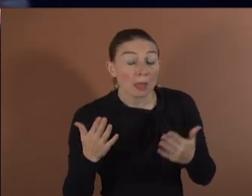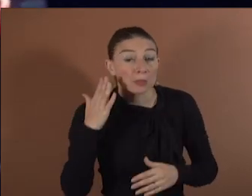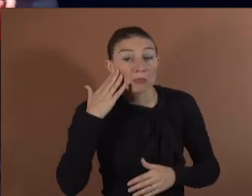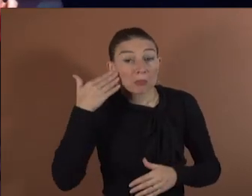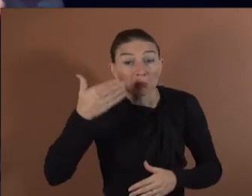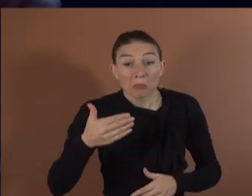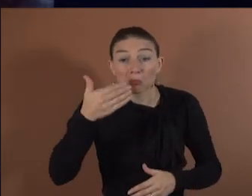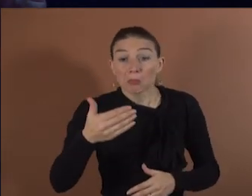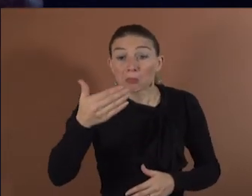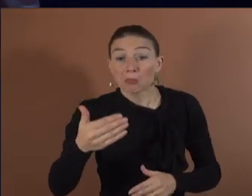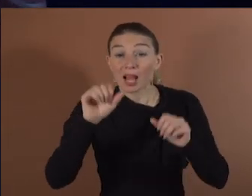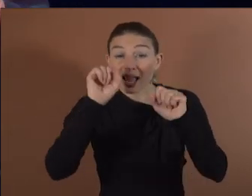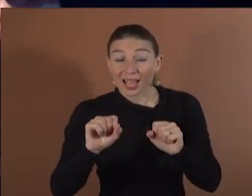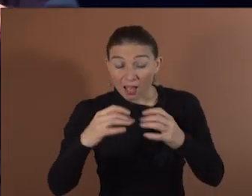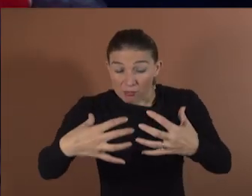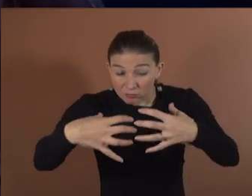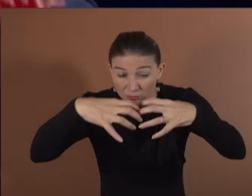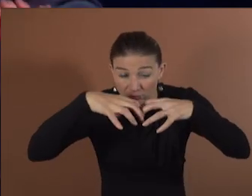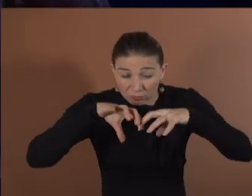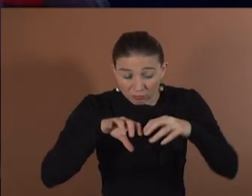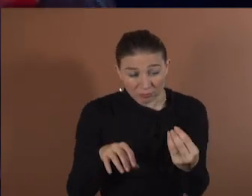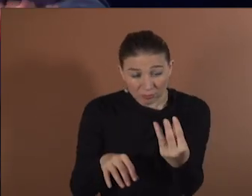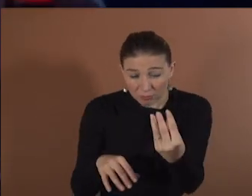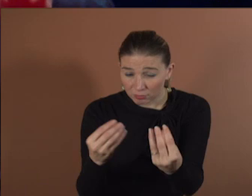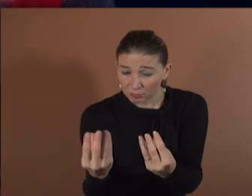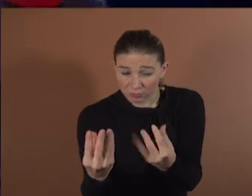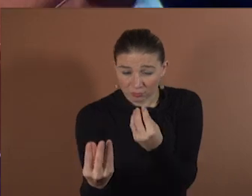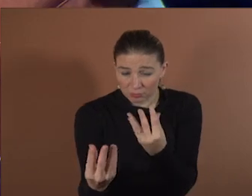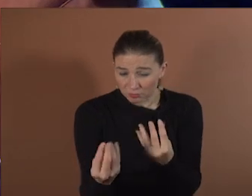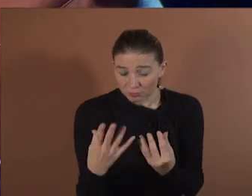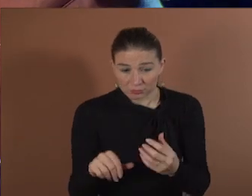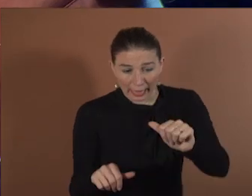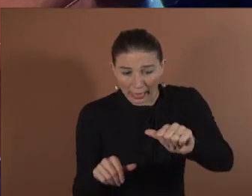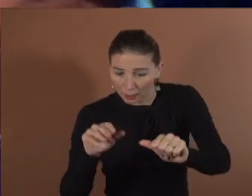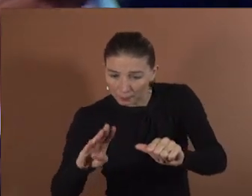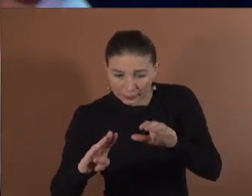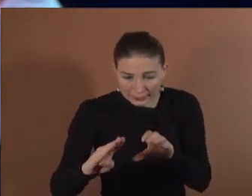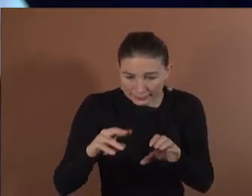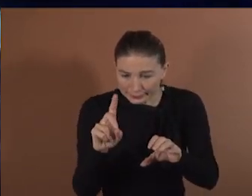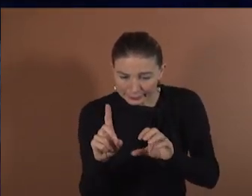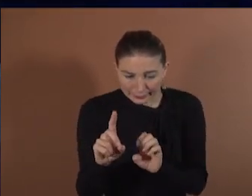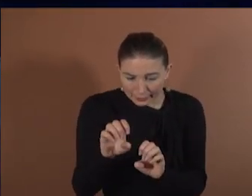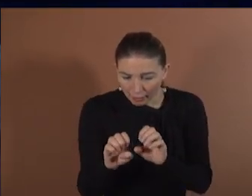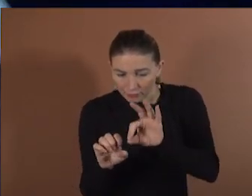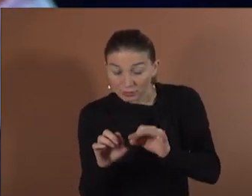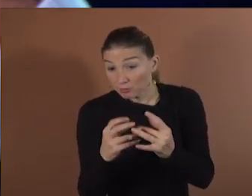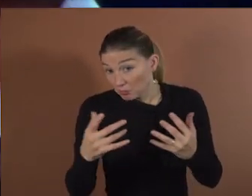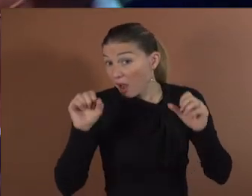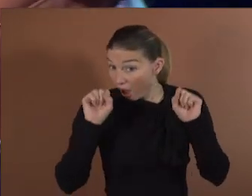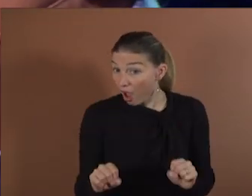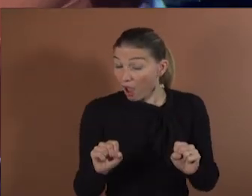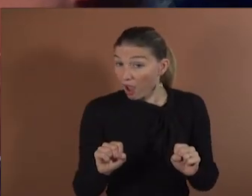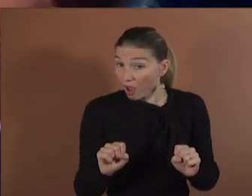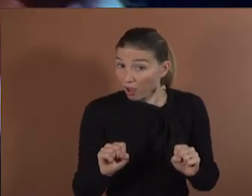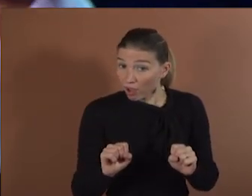that, and no longer look only what, where it becomes active, but we also look when